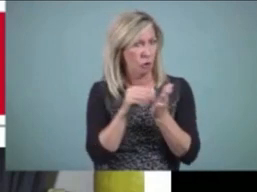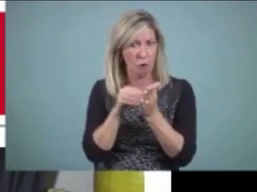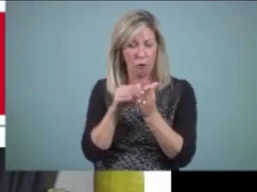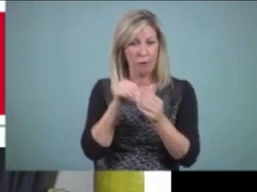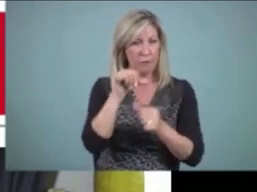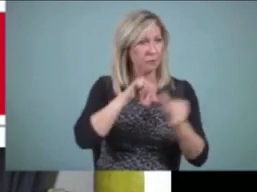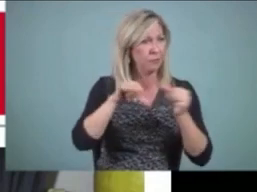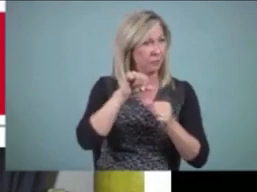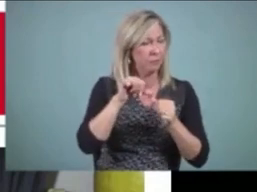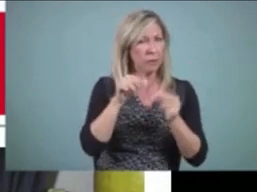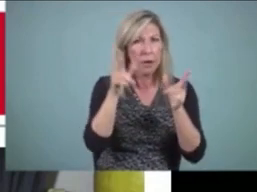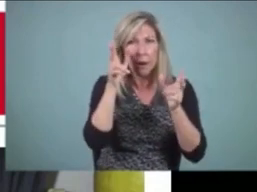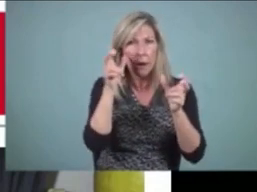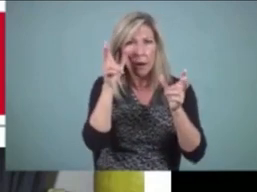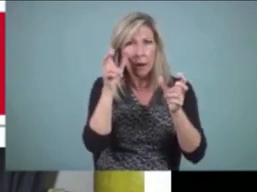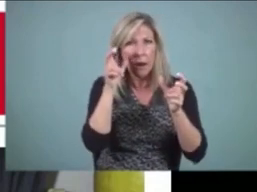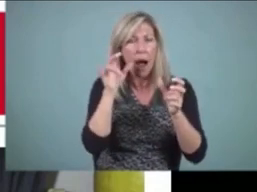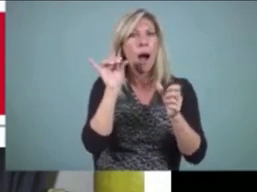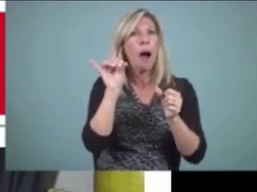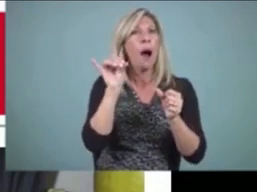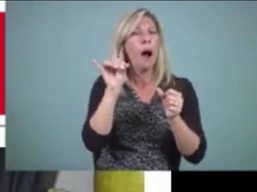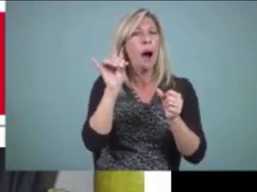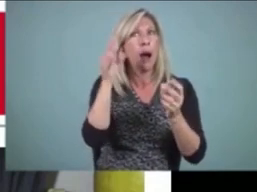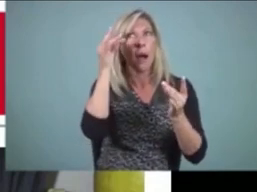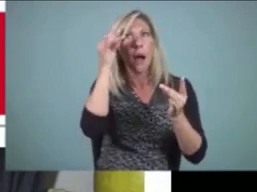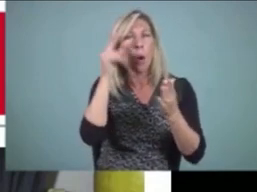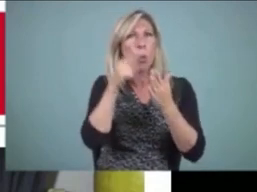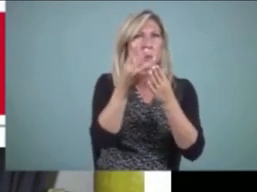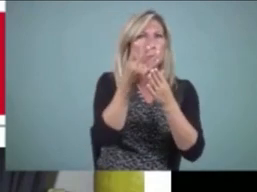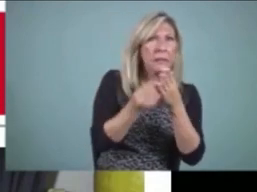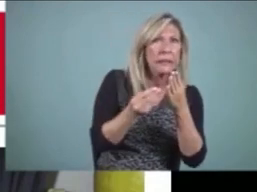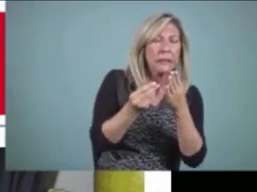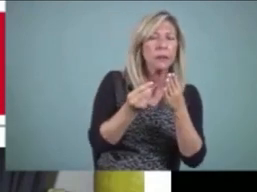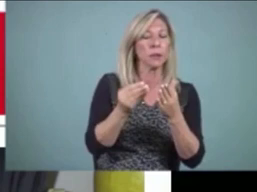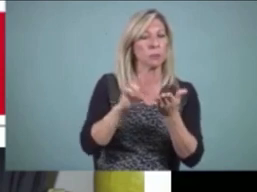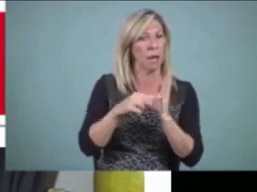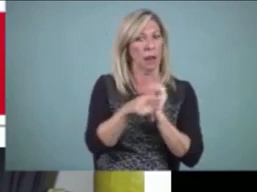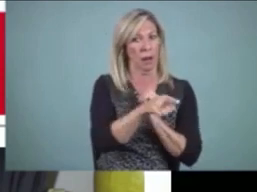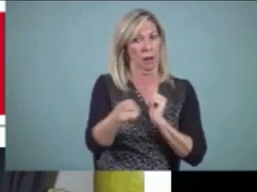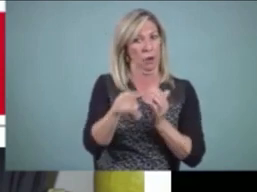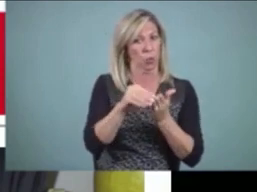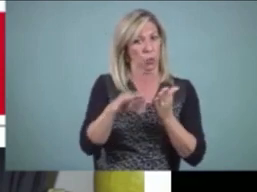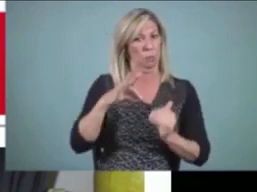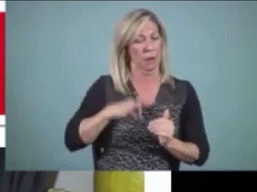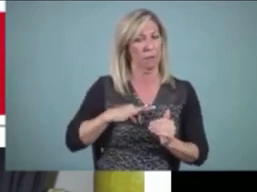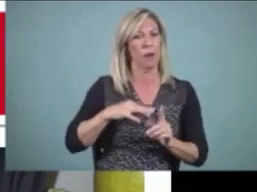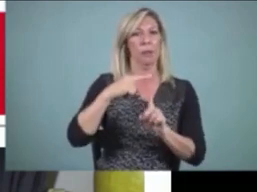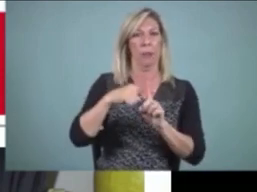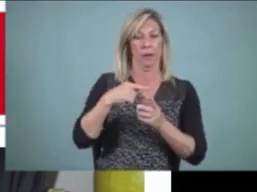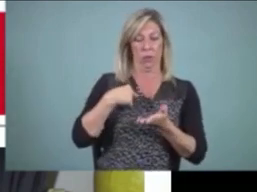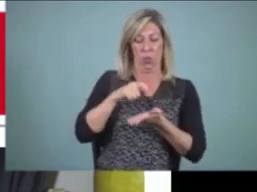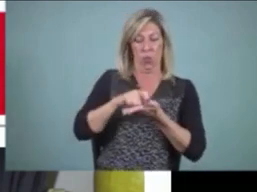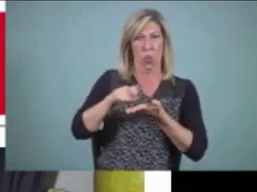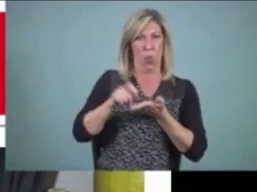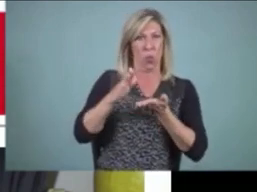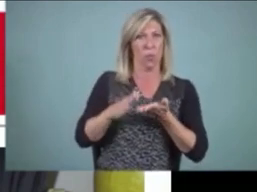text and reflect on it and see what's missing. So it benefits not only the author, but also the listeners.